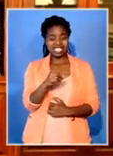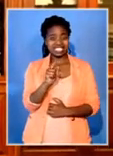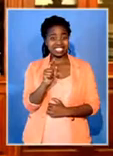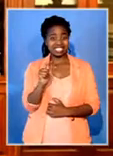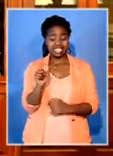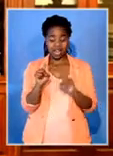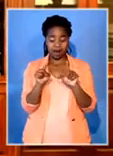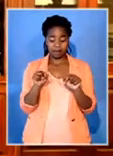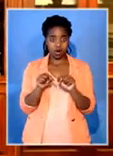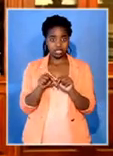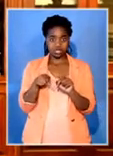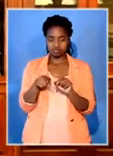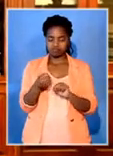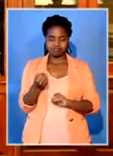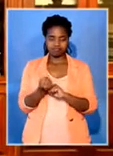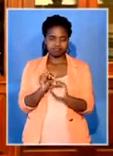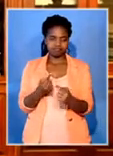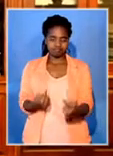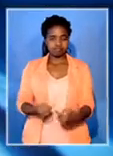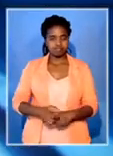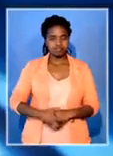our signal has fallen by the wayside.